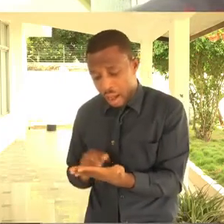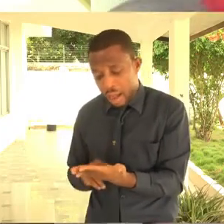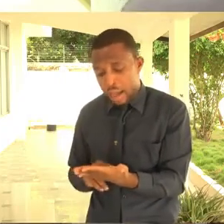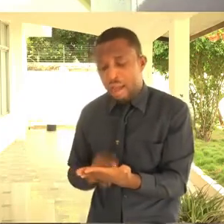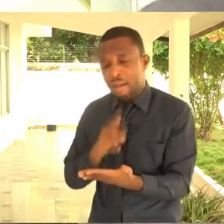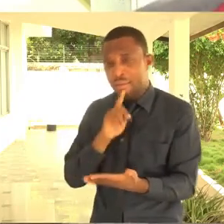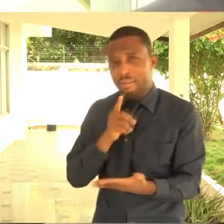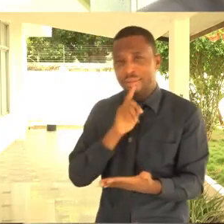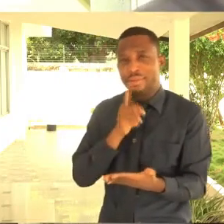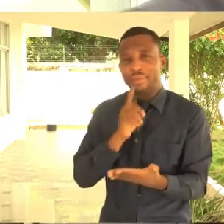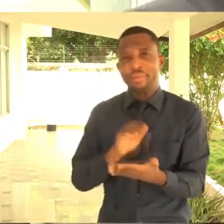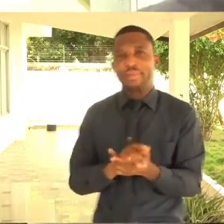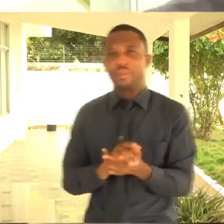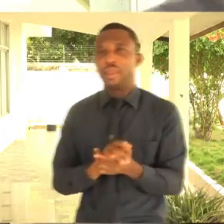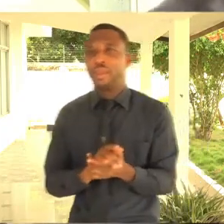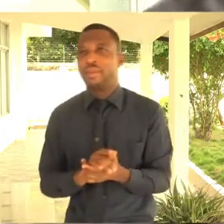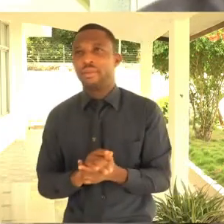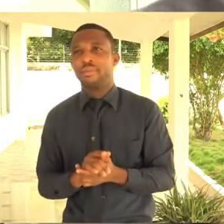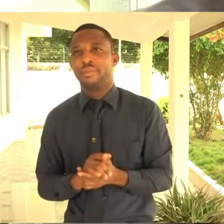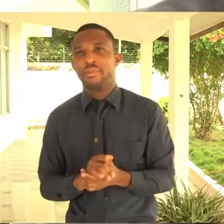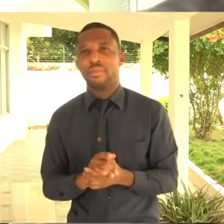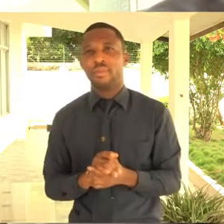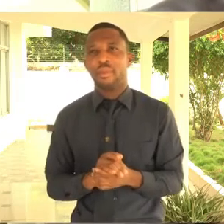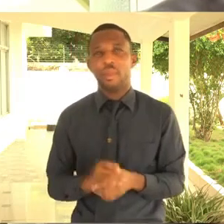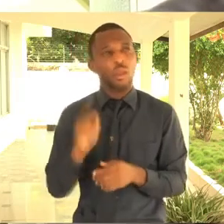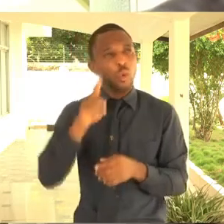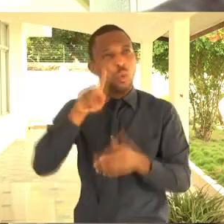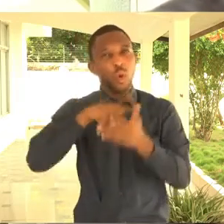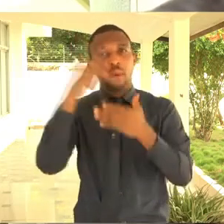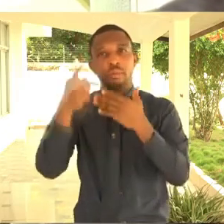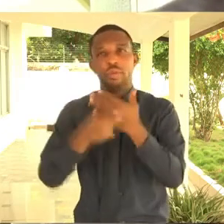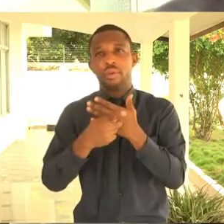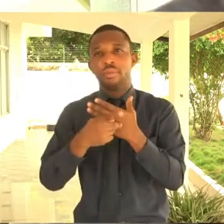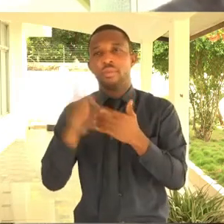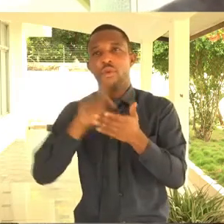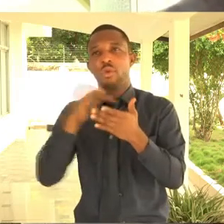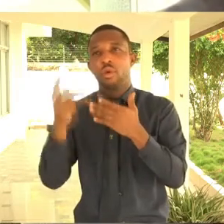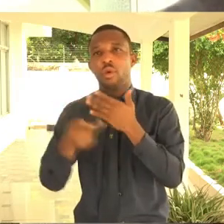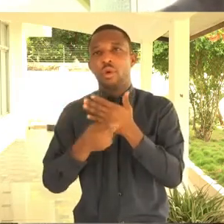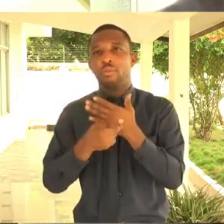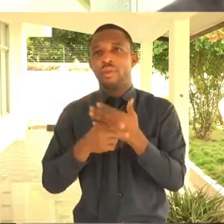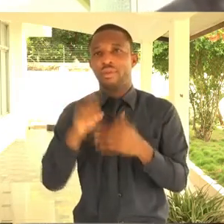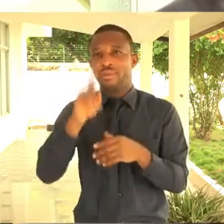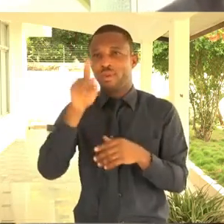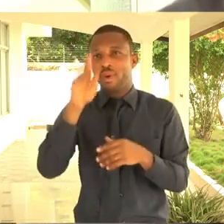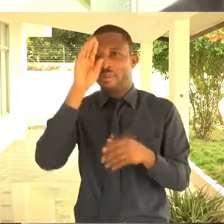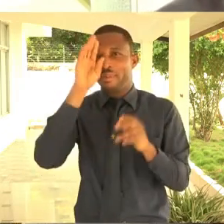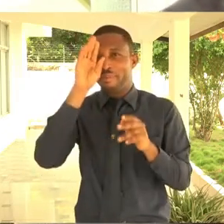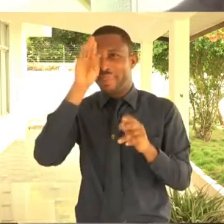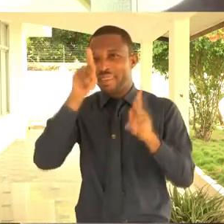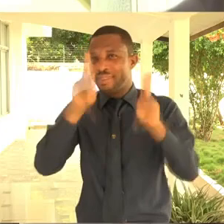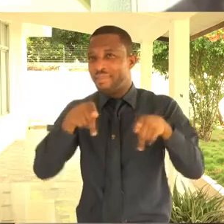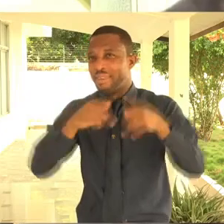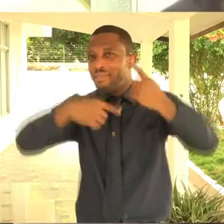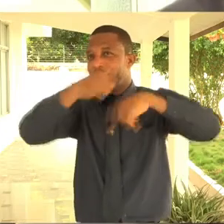It was everywhere. In fact, he marred that day for Mandela. Mandela was supposed to be the icon. This guy